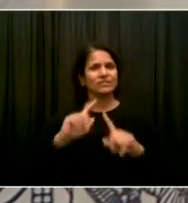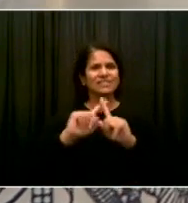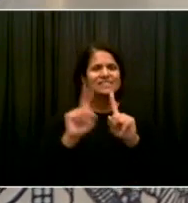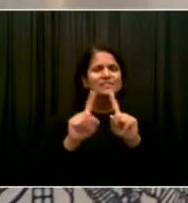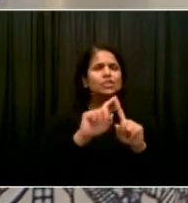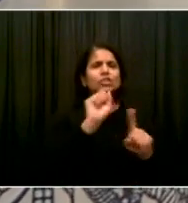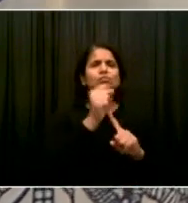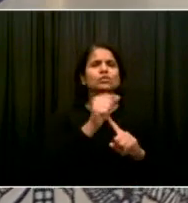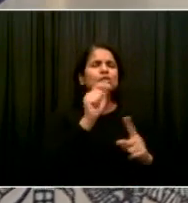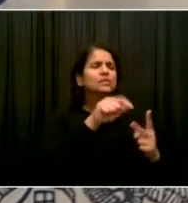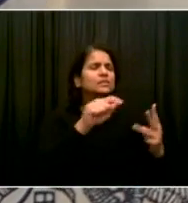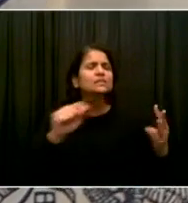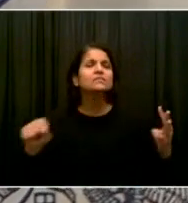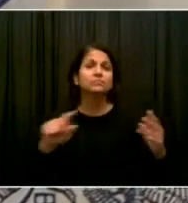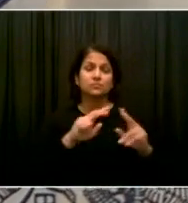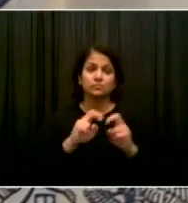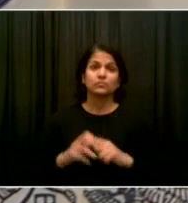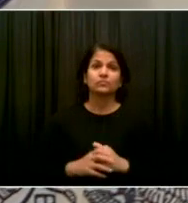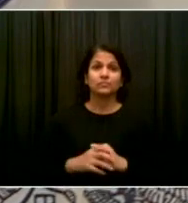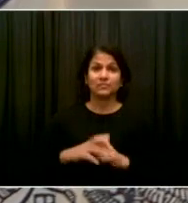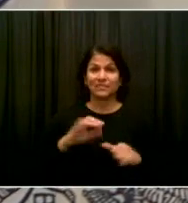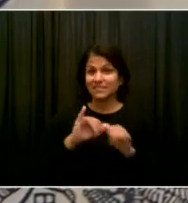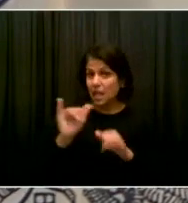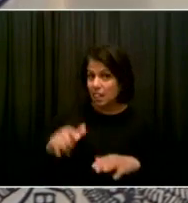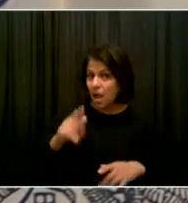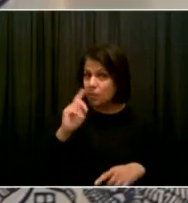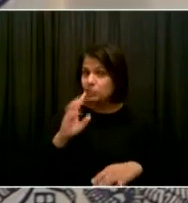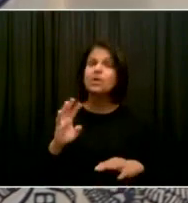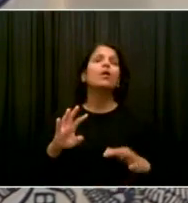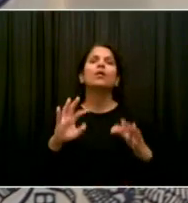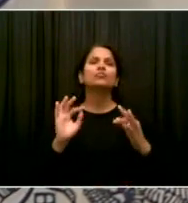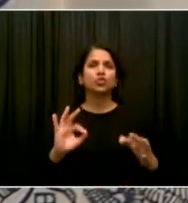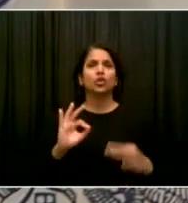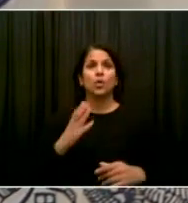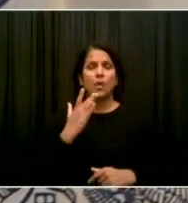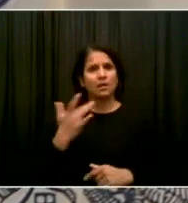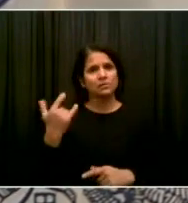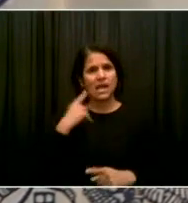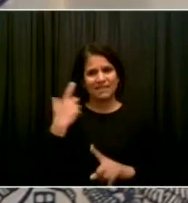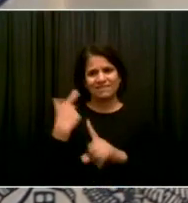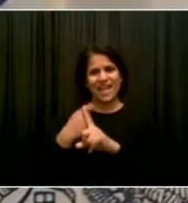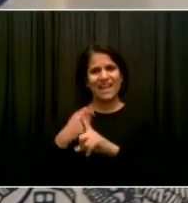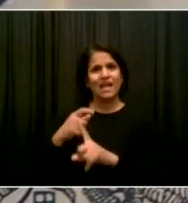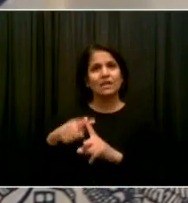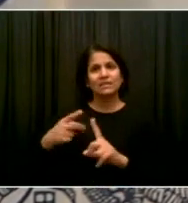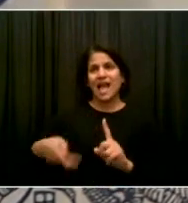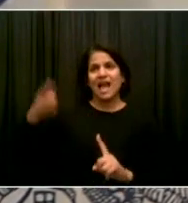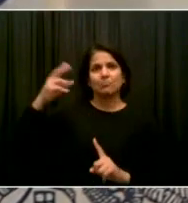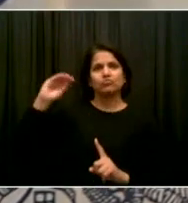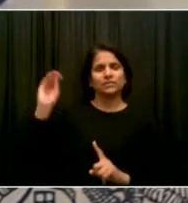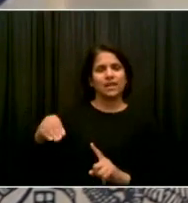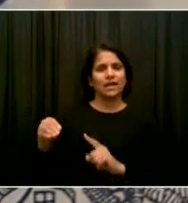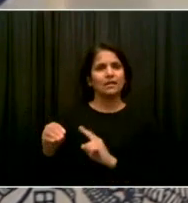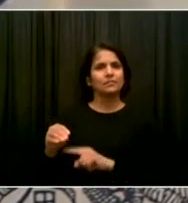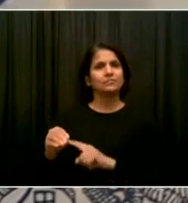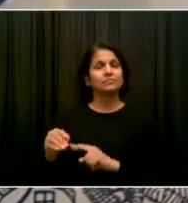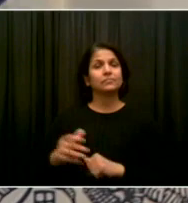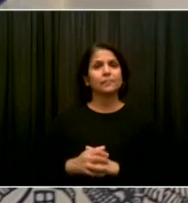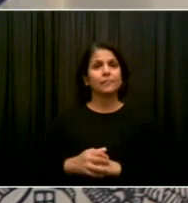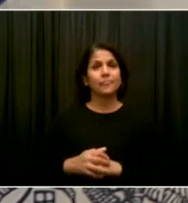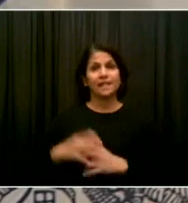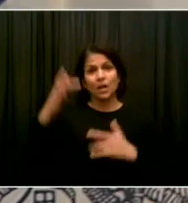because of the very high levels of vaccination, which do blunt the impact of COVID in general and Omicron specifically